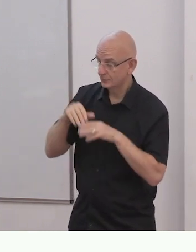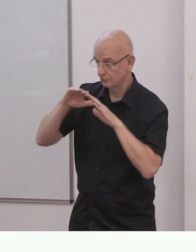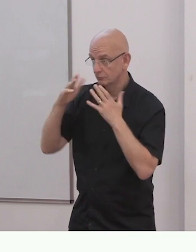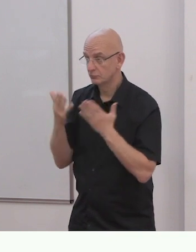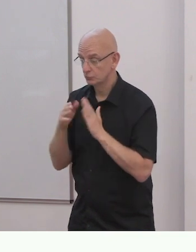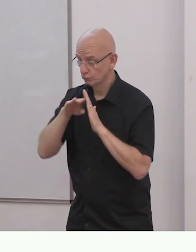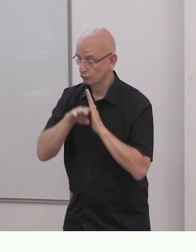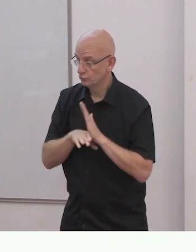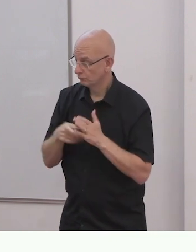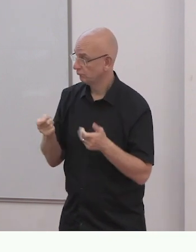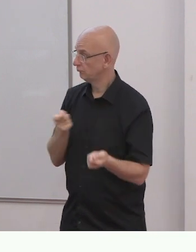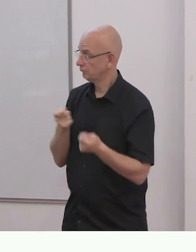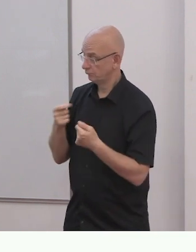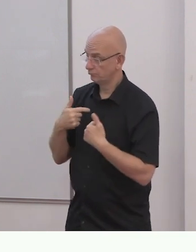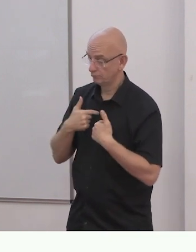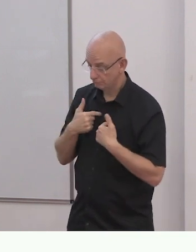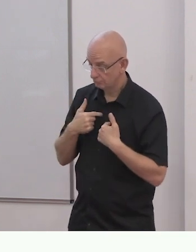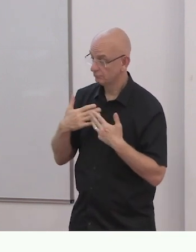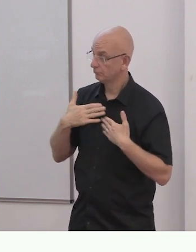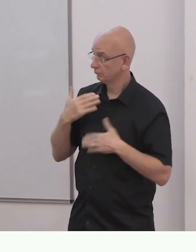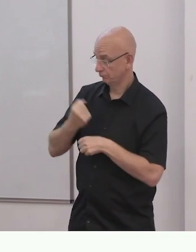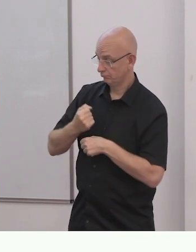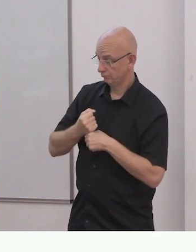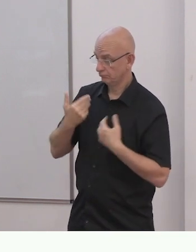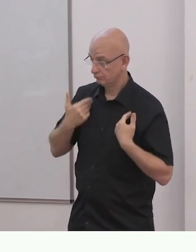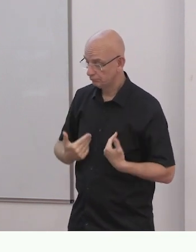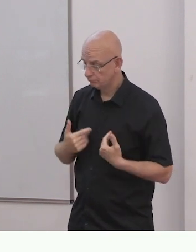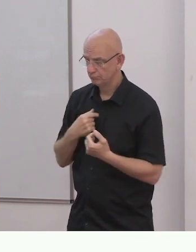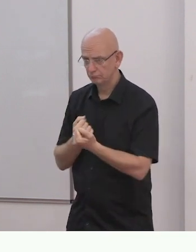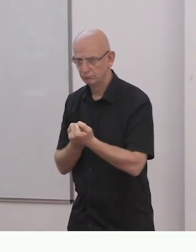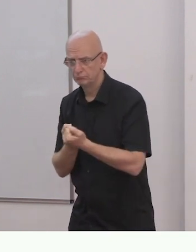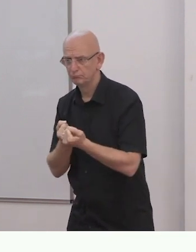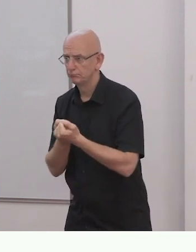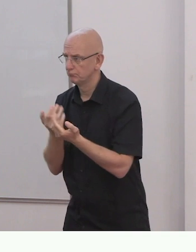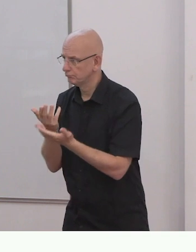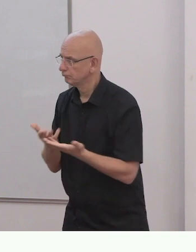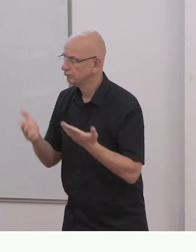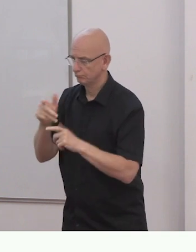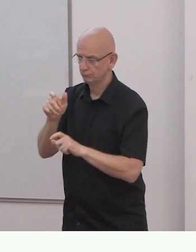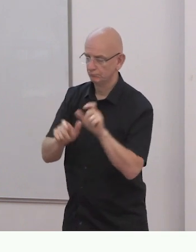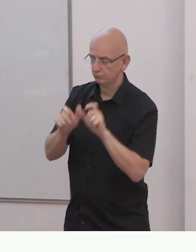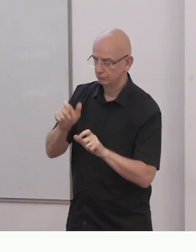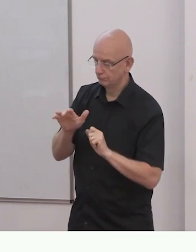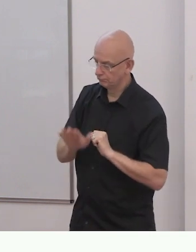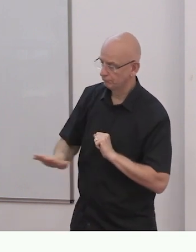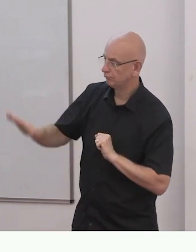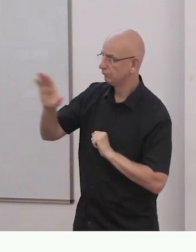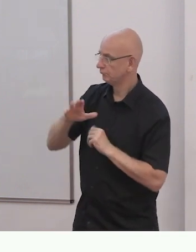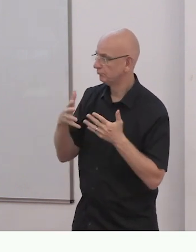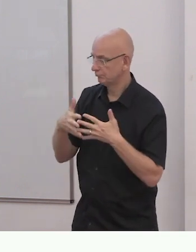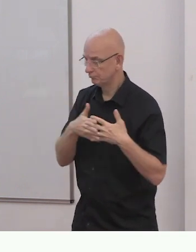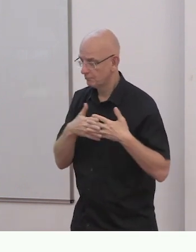the Americas region on all themes that are relevant for the network.